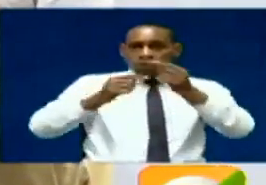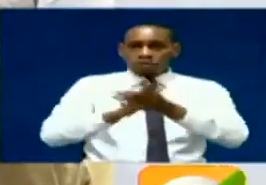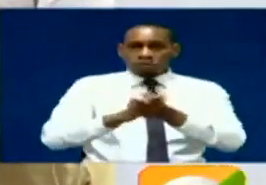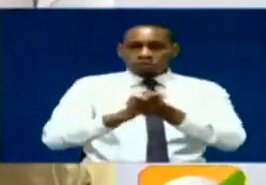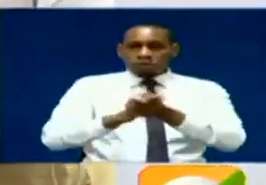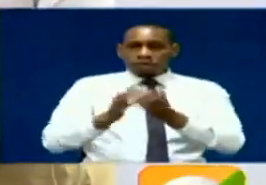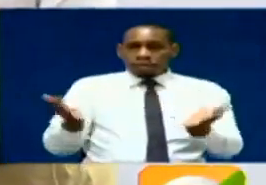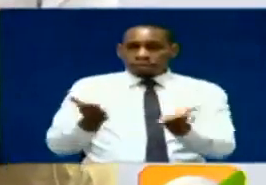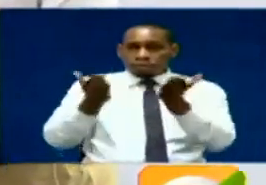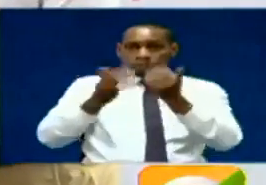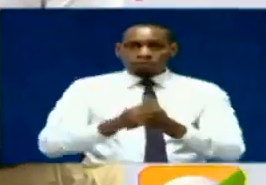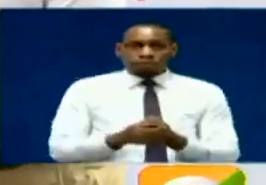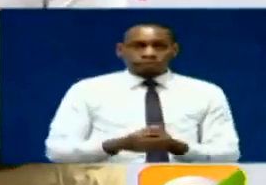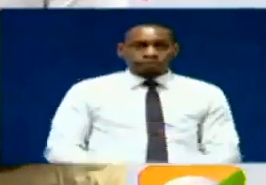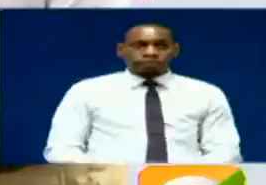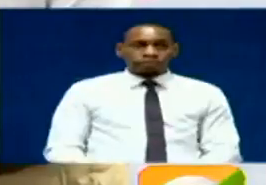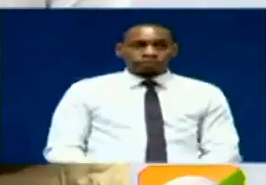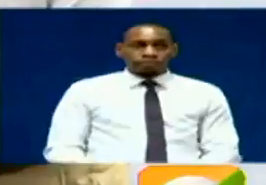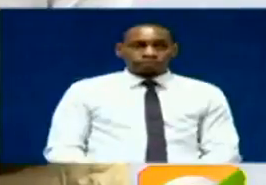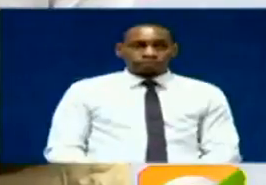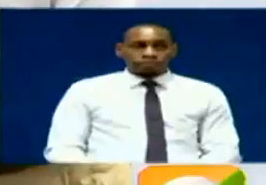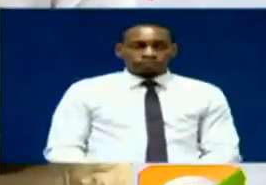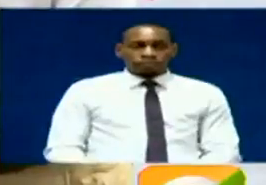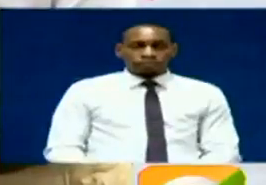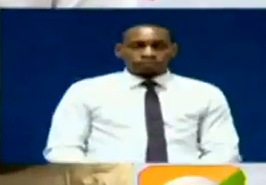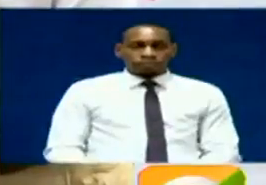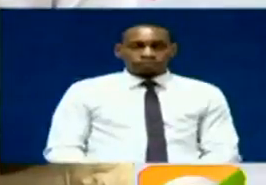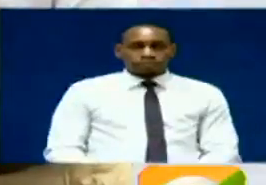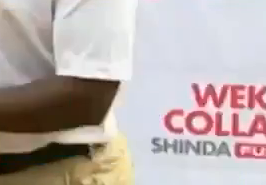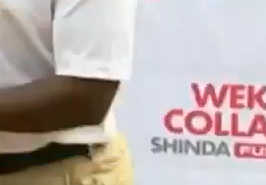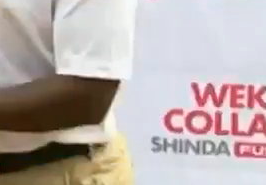Colabo promotion. Dennis Oteno, Citizen TV.